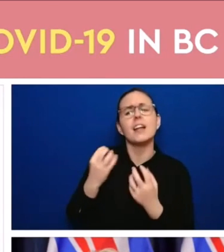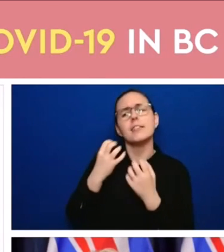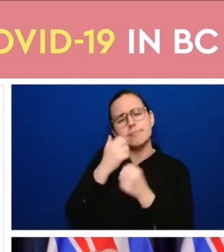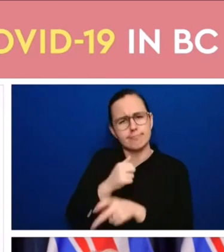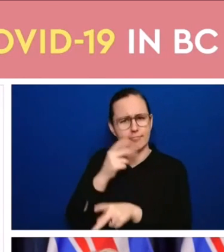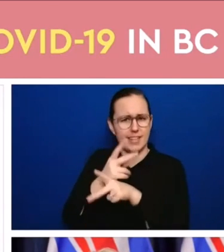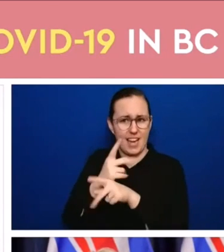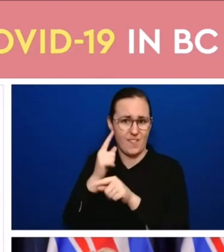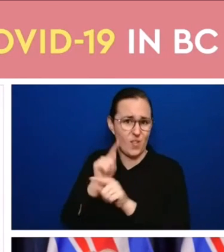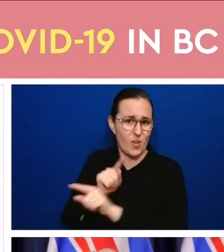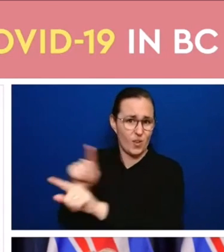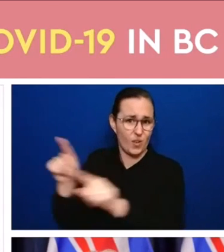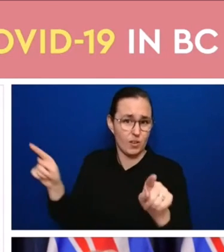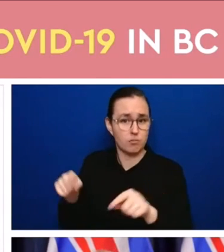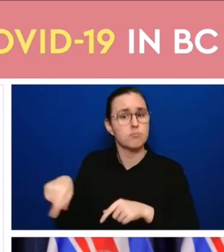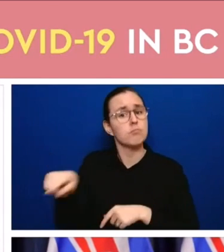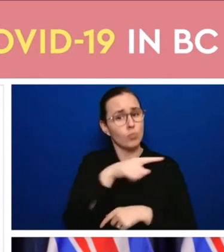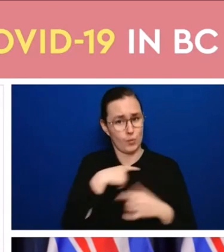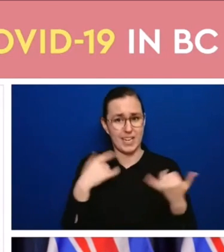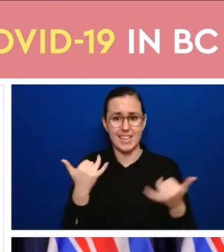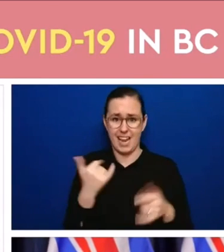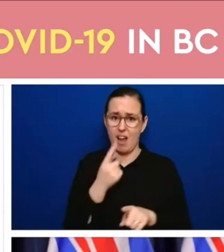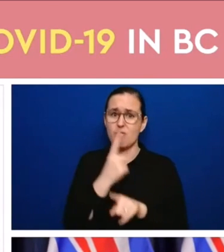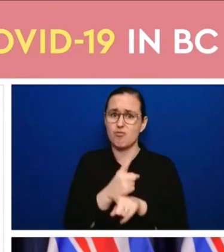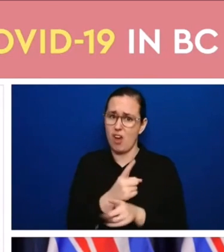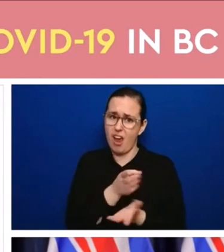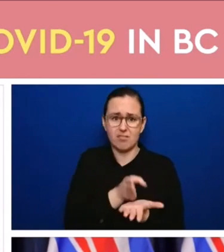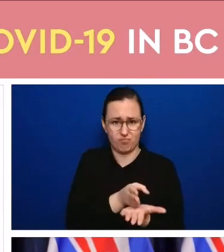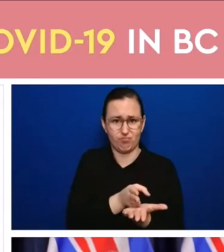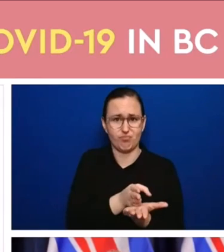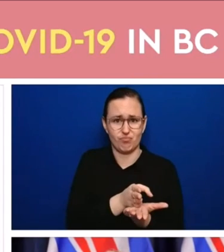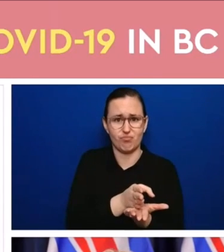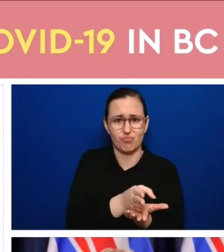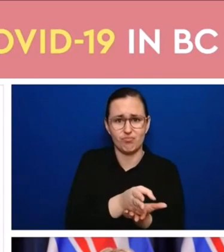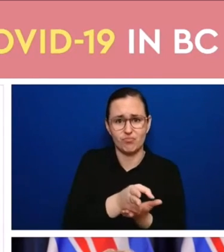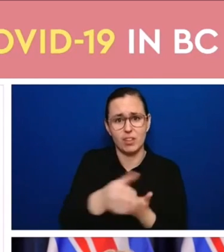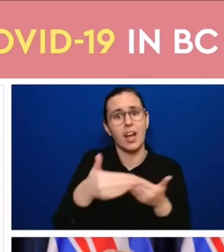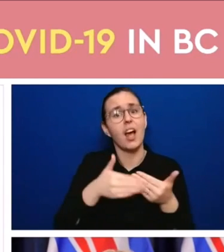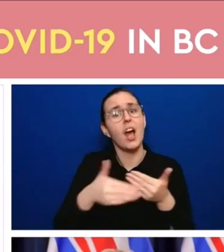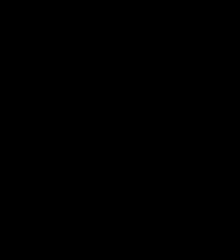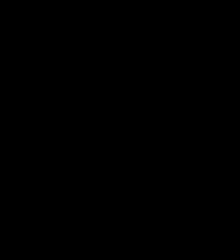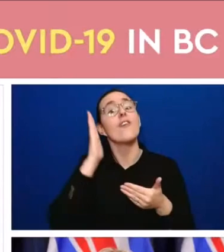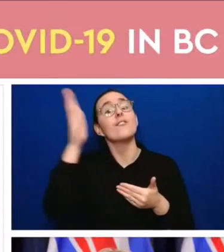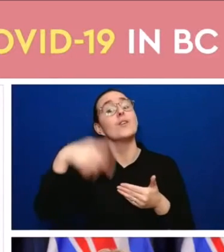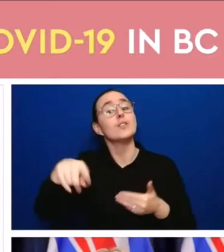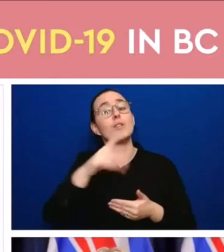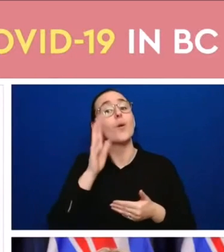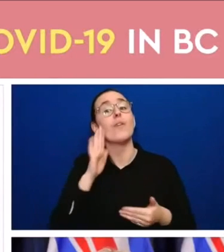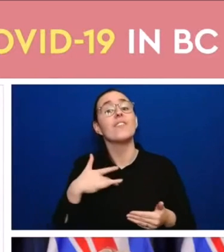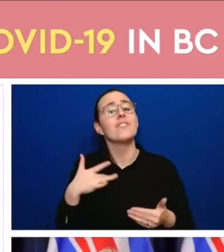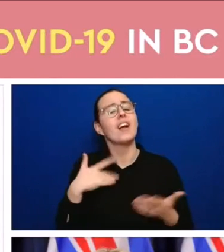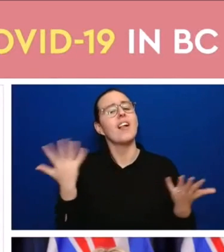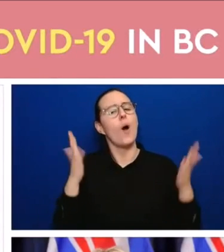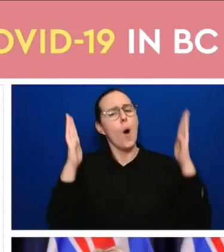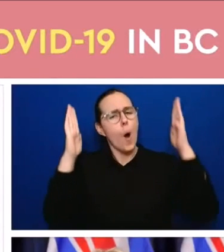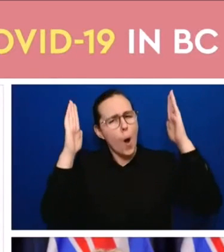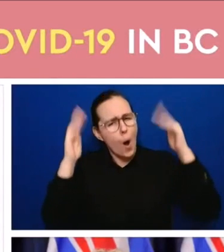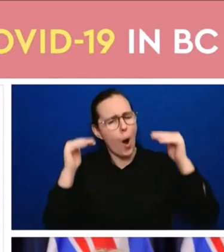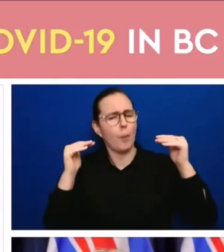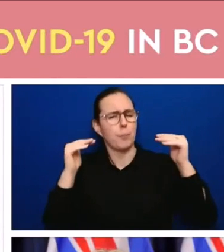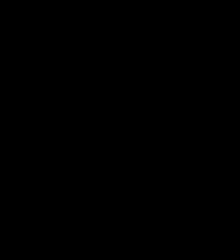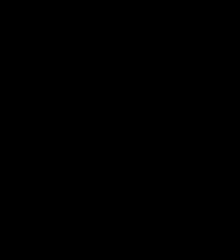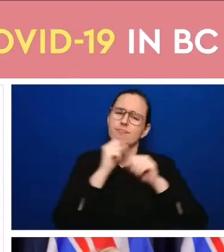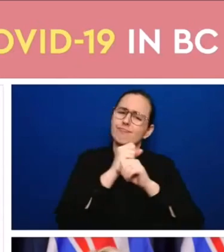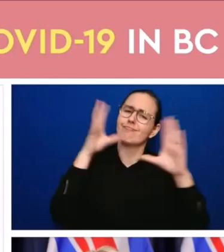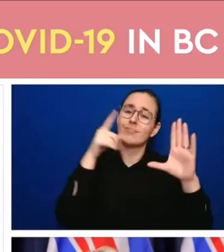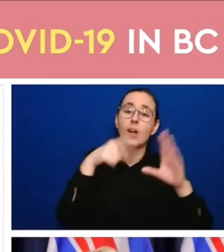let's look to tomorrow with hope and know that optimism that we can increasingly start living